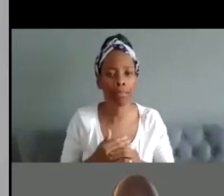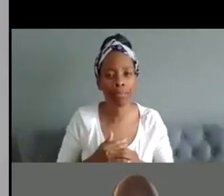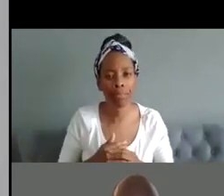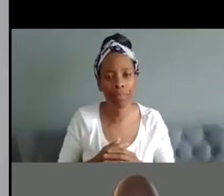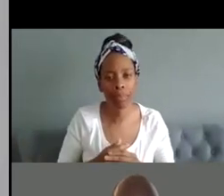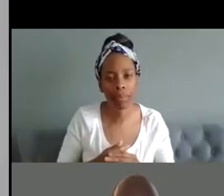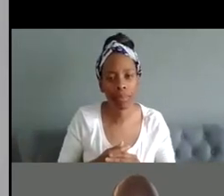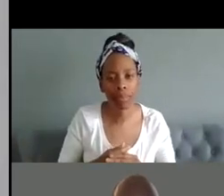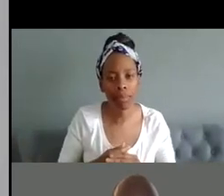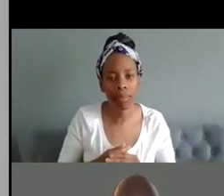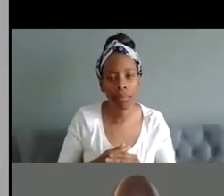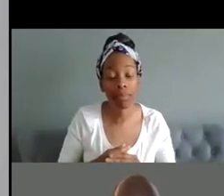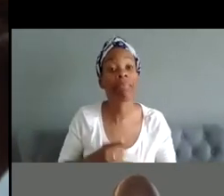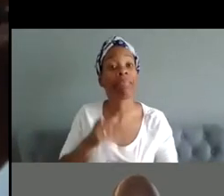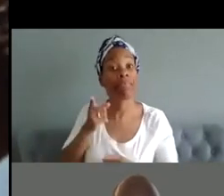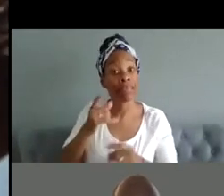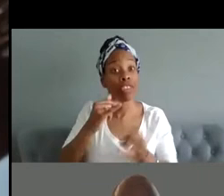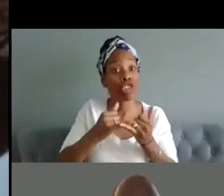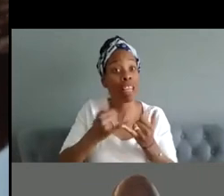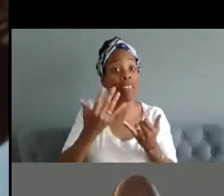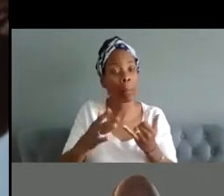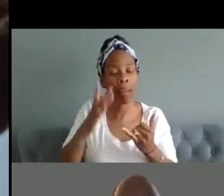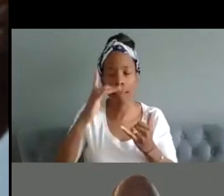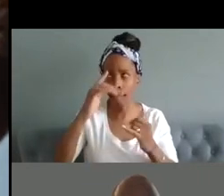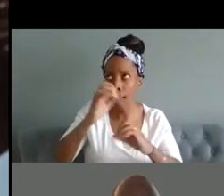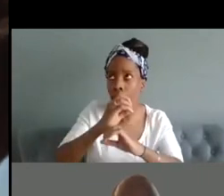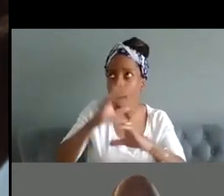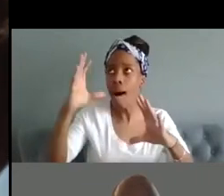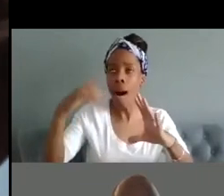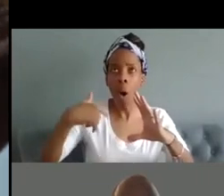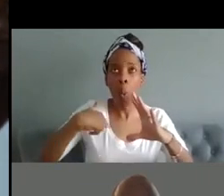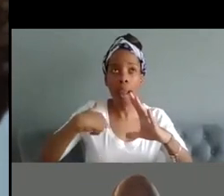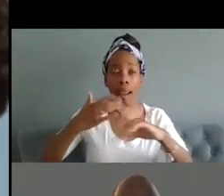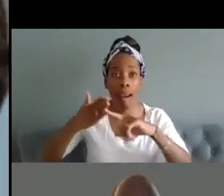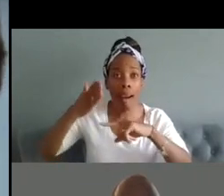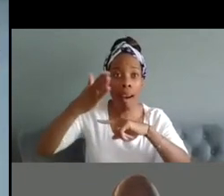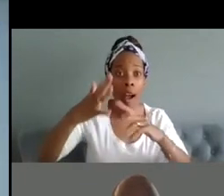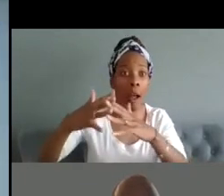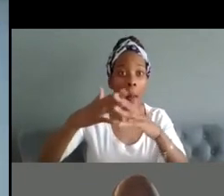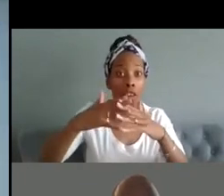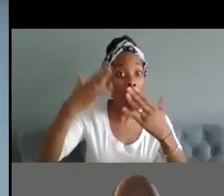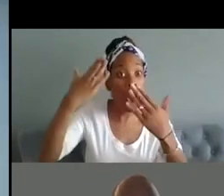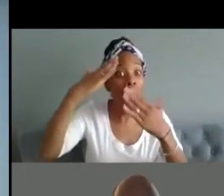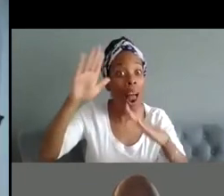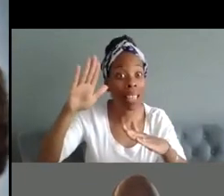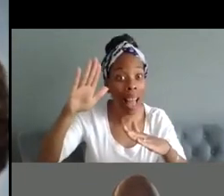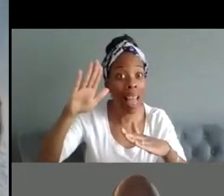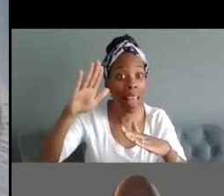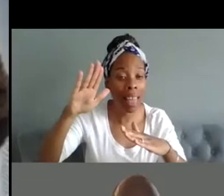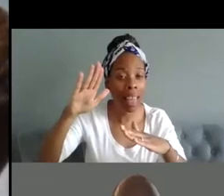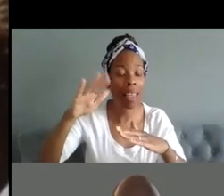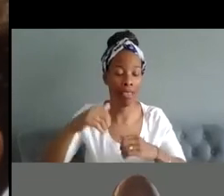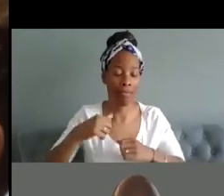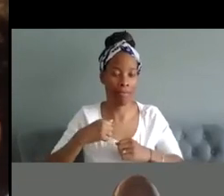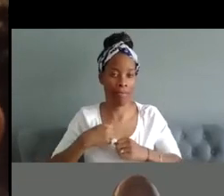things he dreamt that we went on holiday to we were going on holiday to america together and this was the woman at the uh